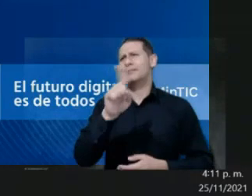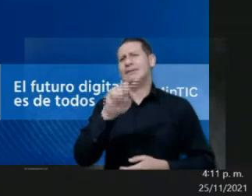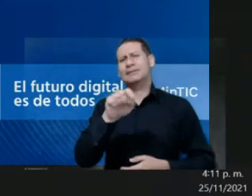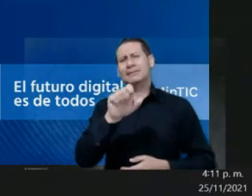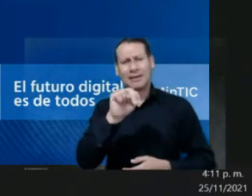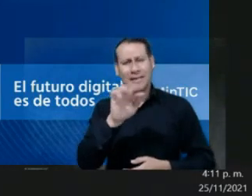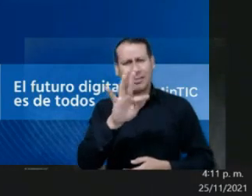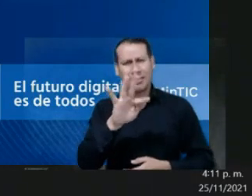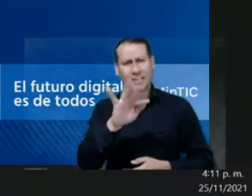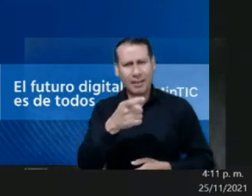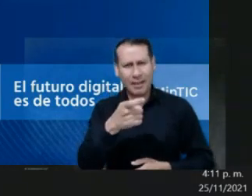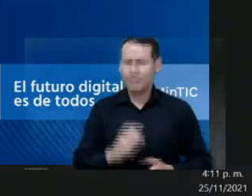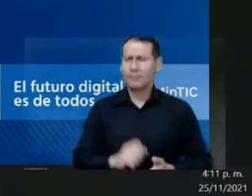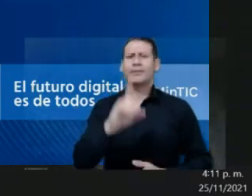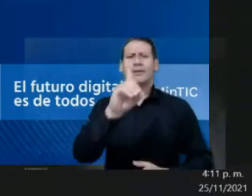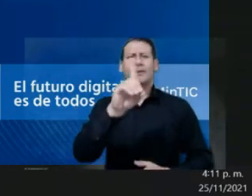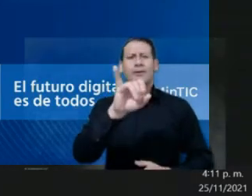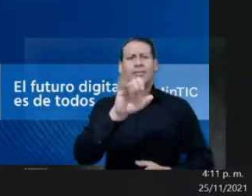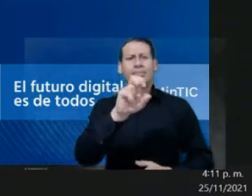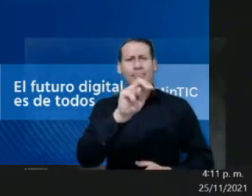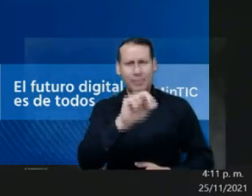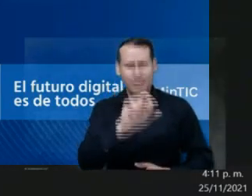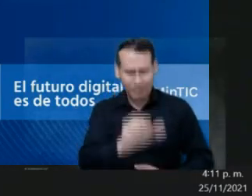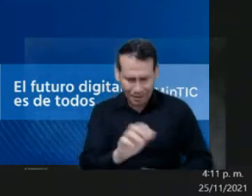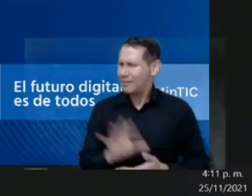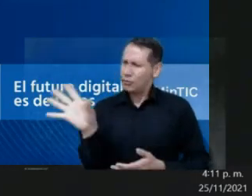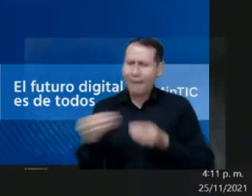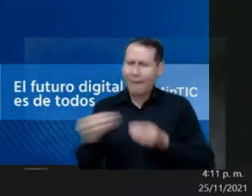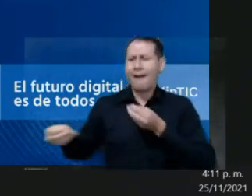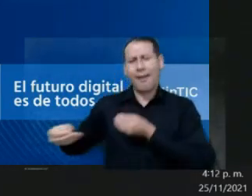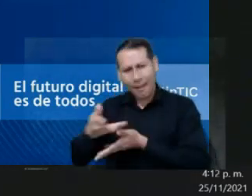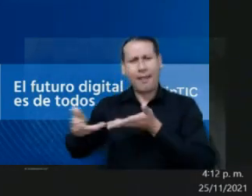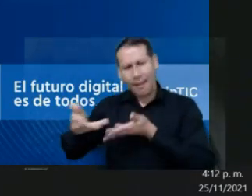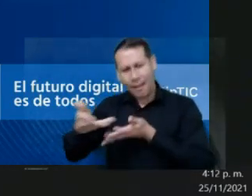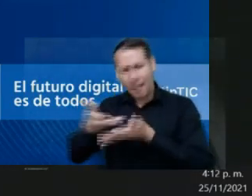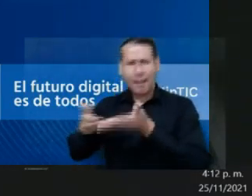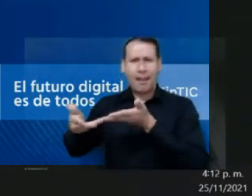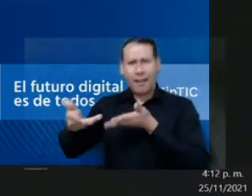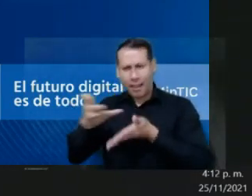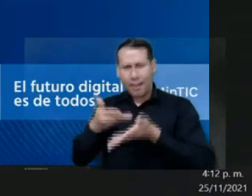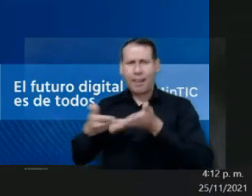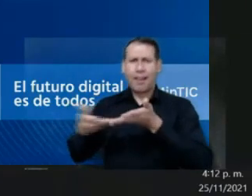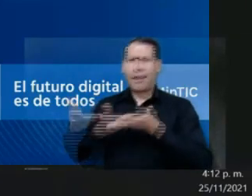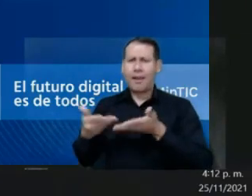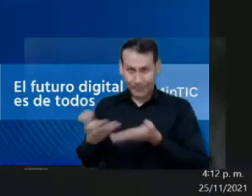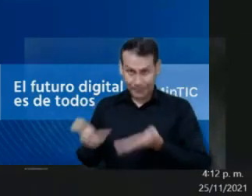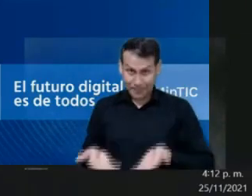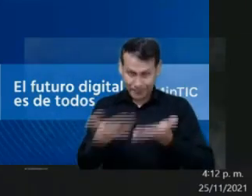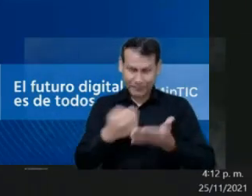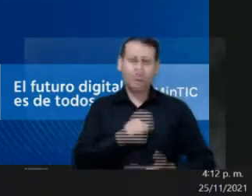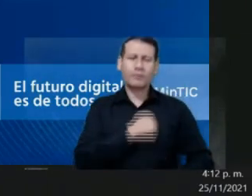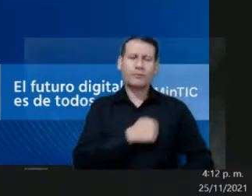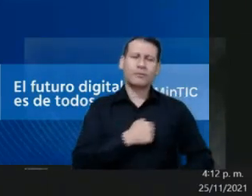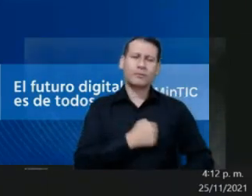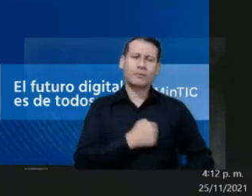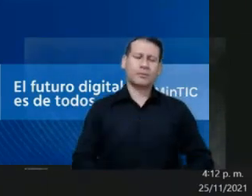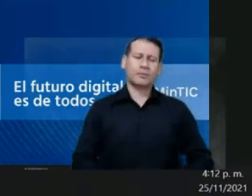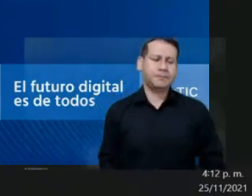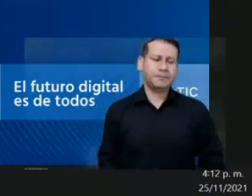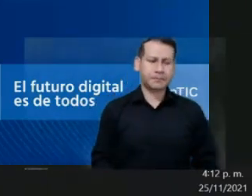and Diane, of course, that we'll act as moderator. So, we can start. Next slide.